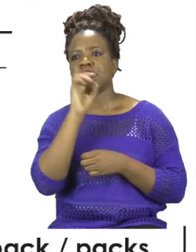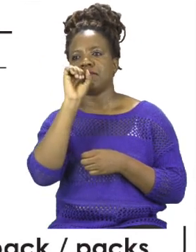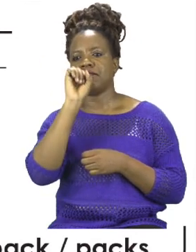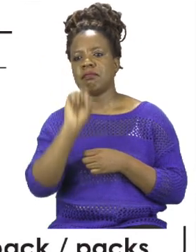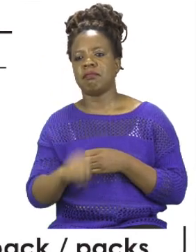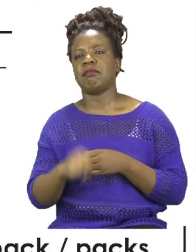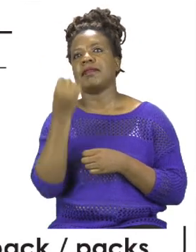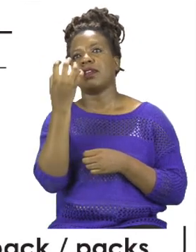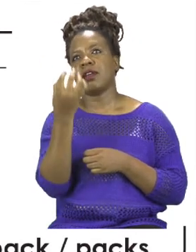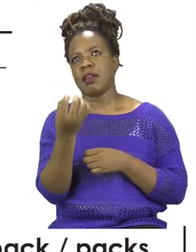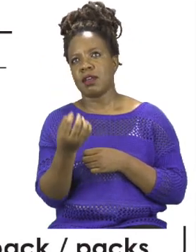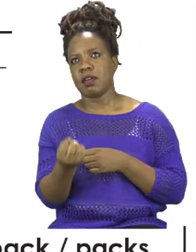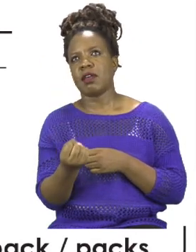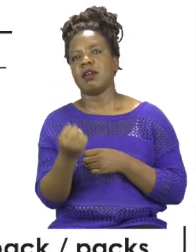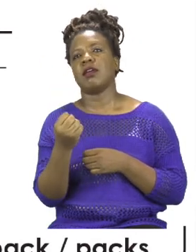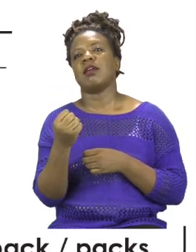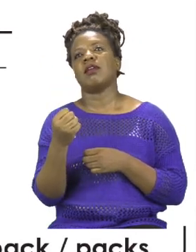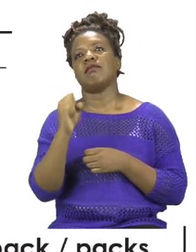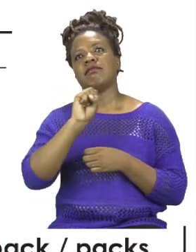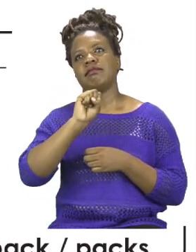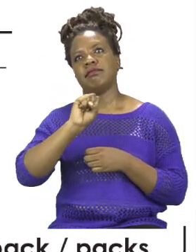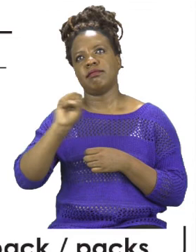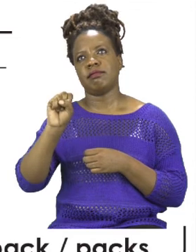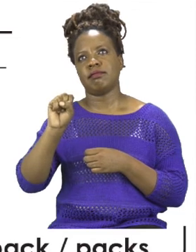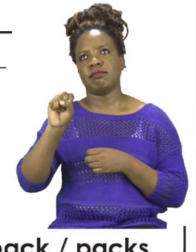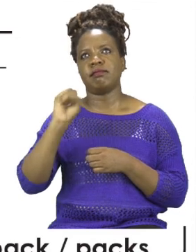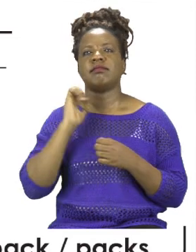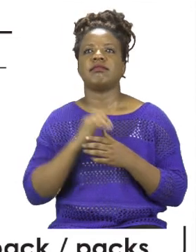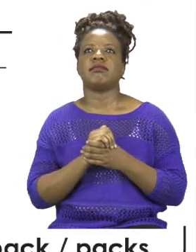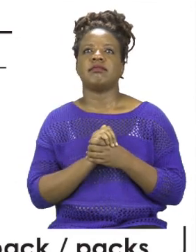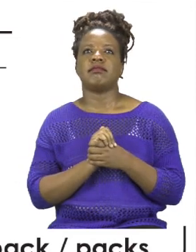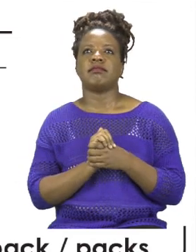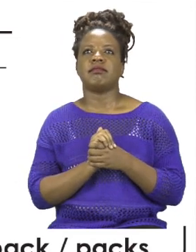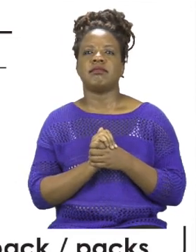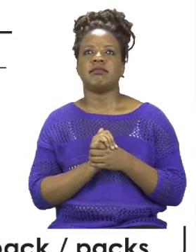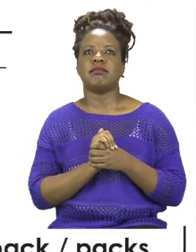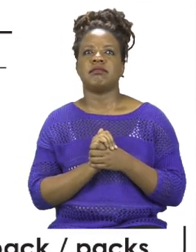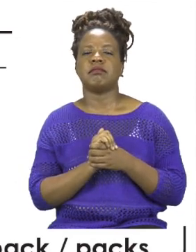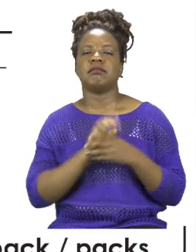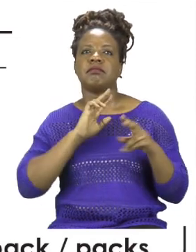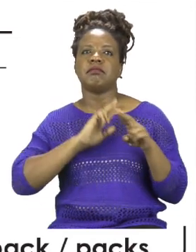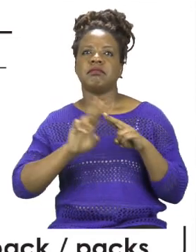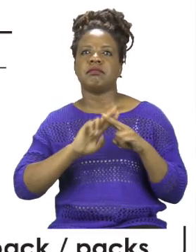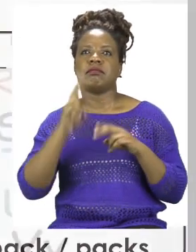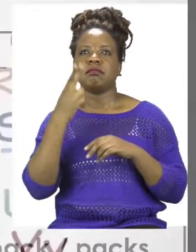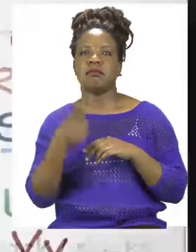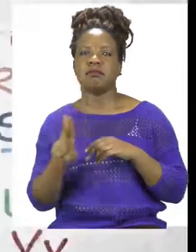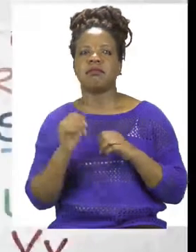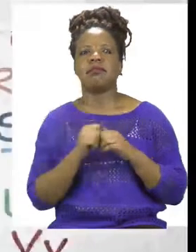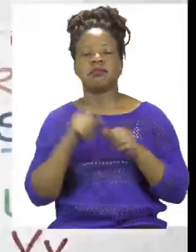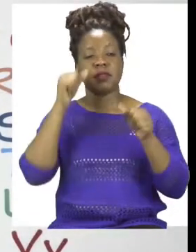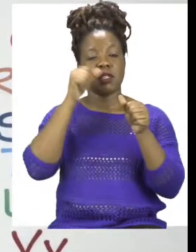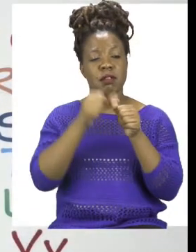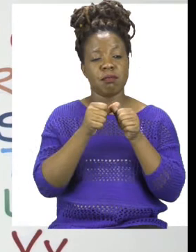That way it will be easy for you to identify the subject. So take your time. Remember the rule about